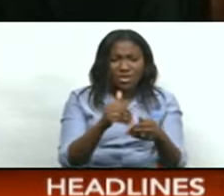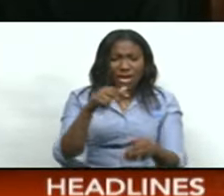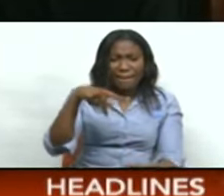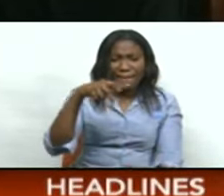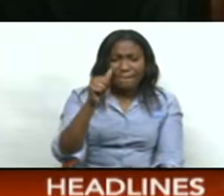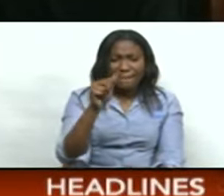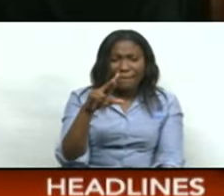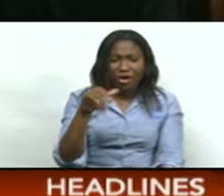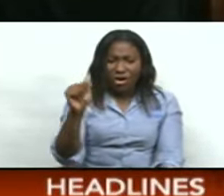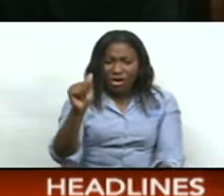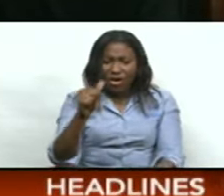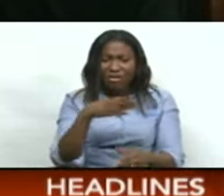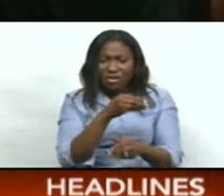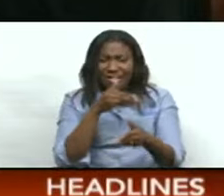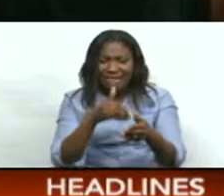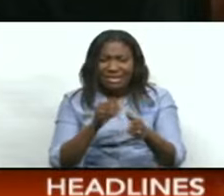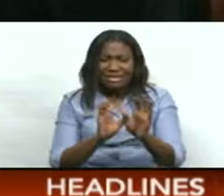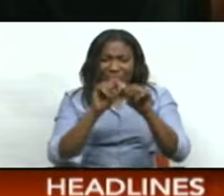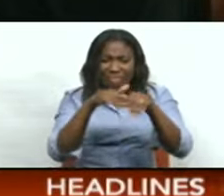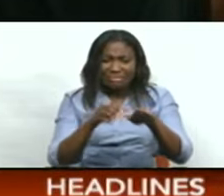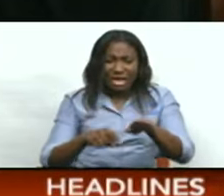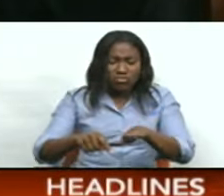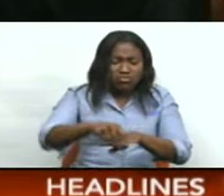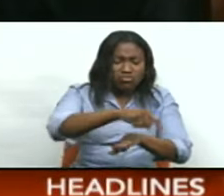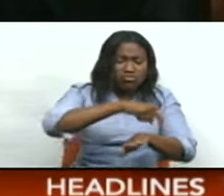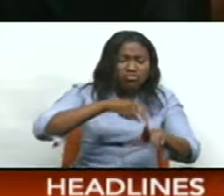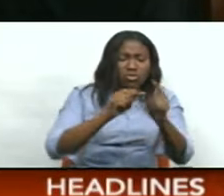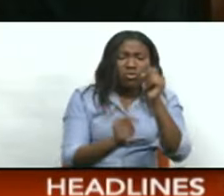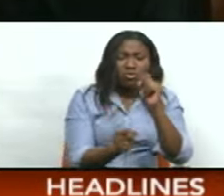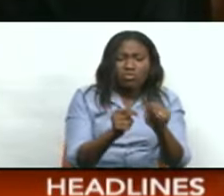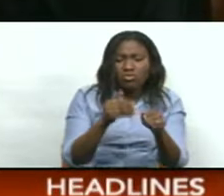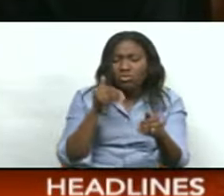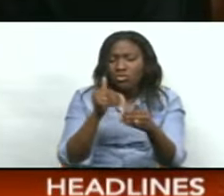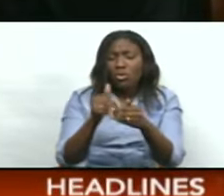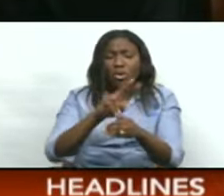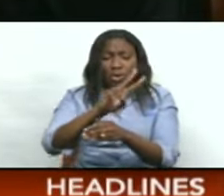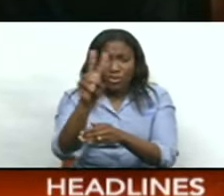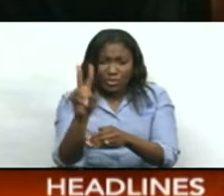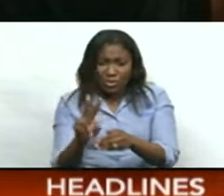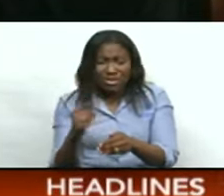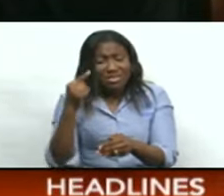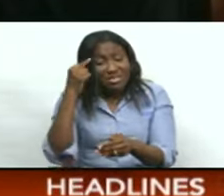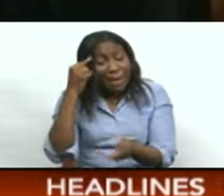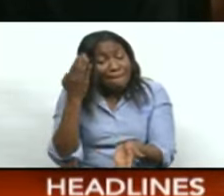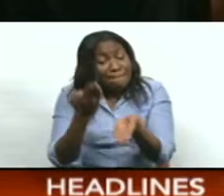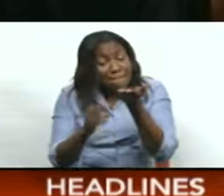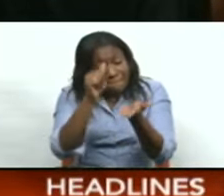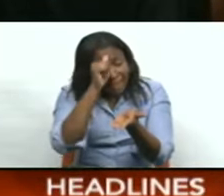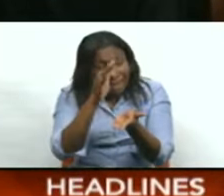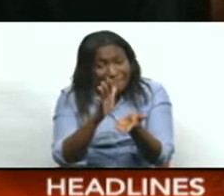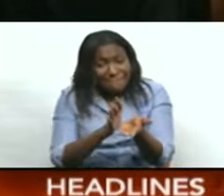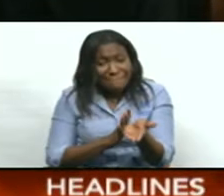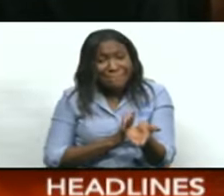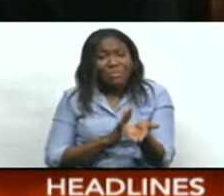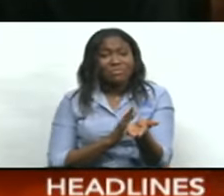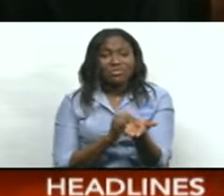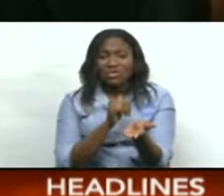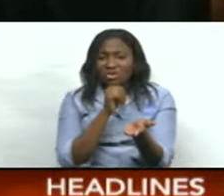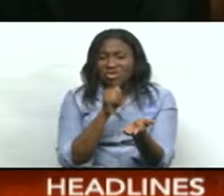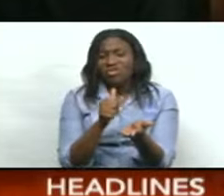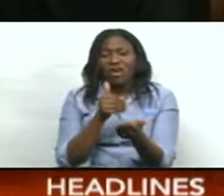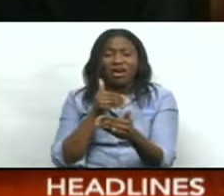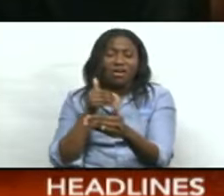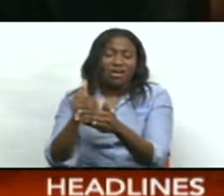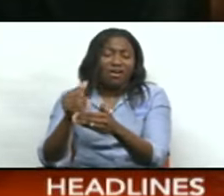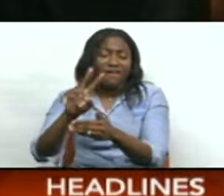and along the maritime border leading towards the Grand Boca on the off chance that the men had not gone to the reported area